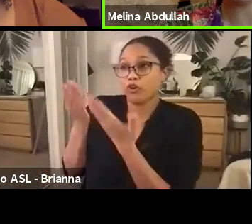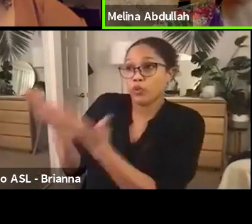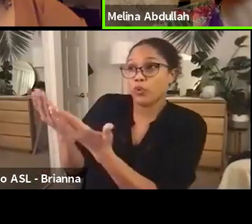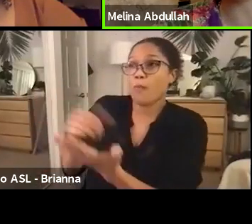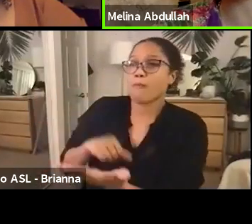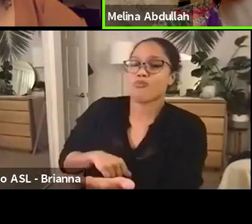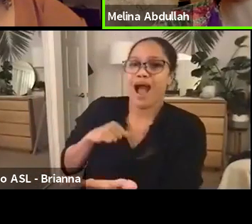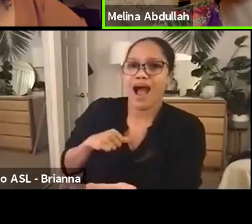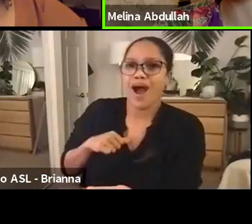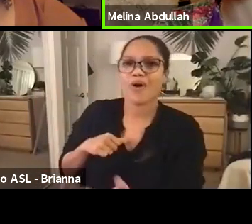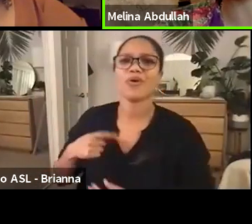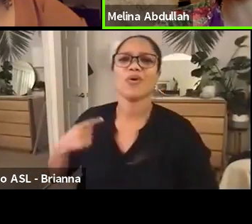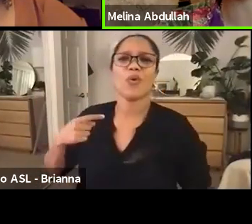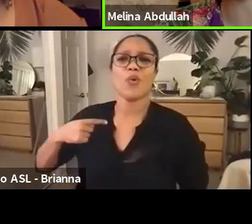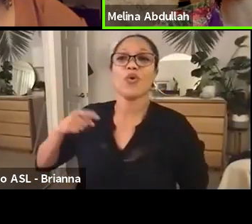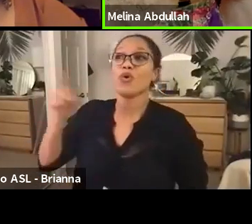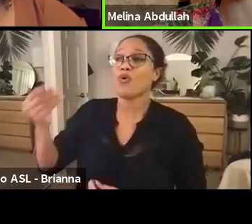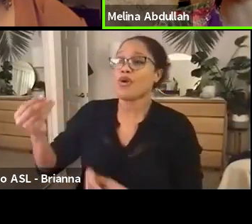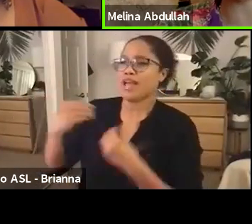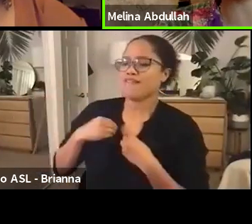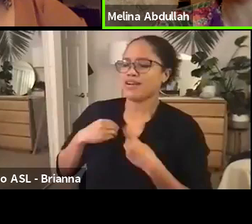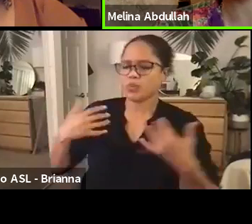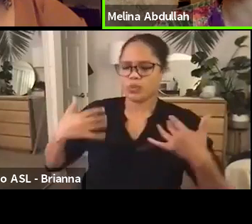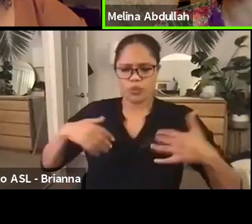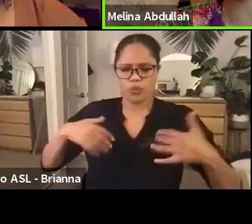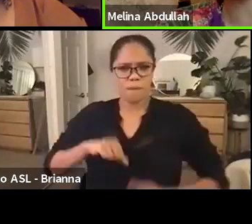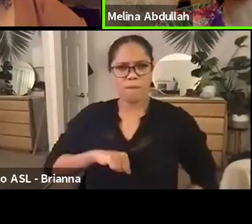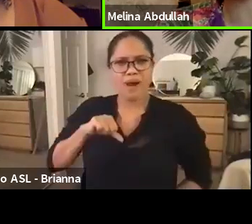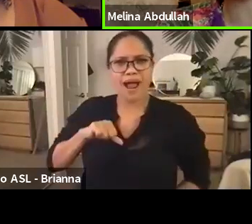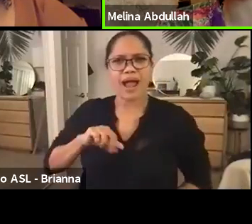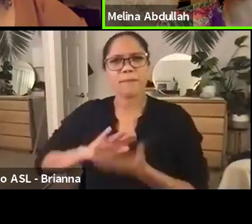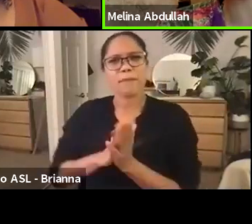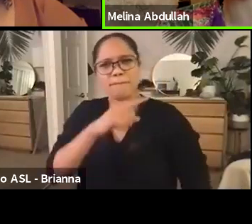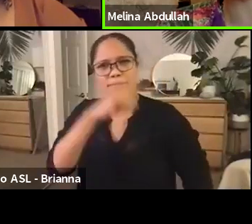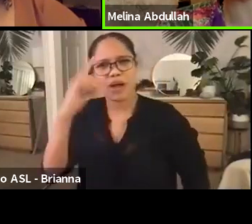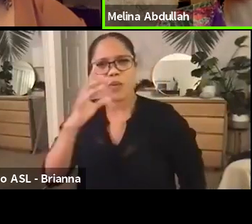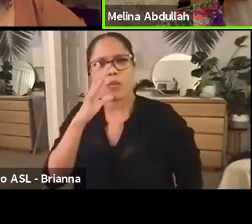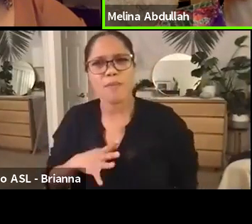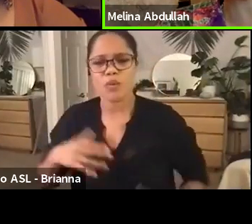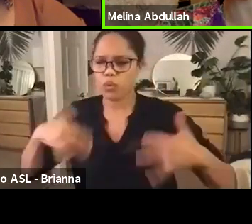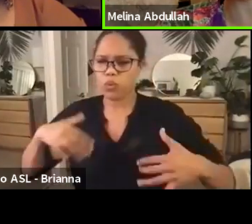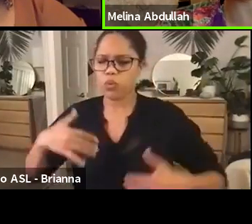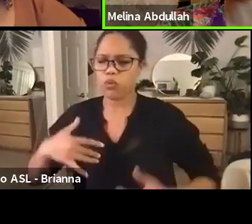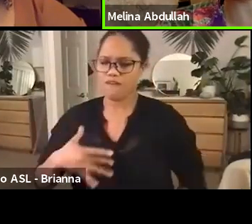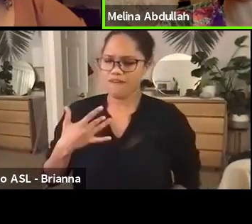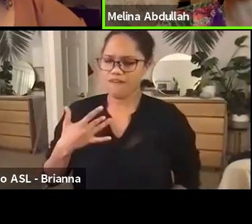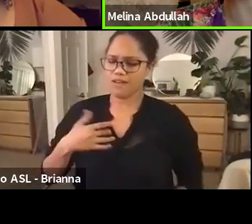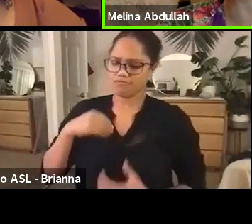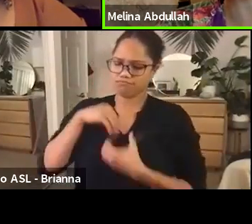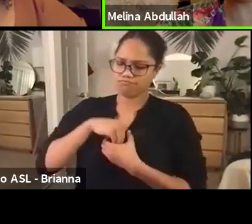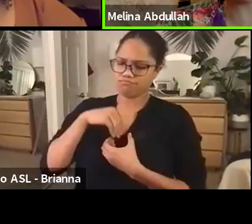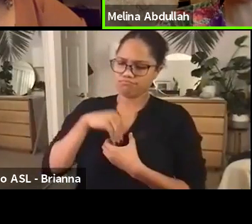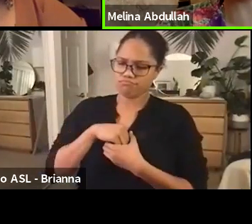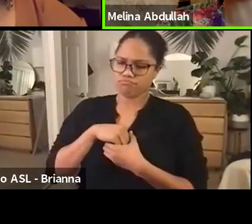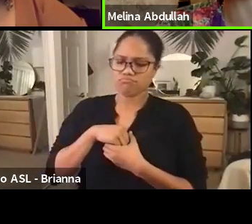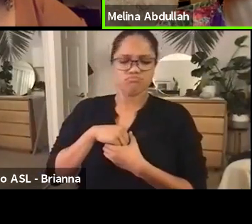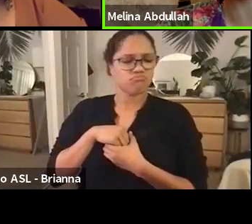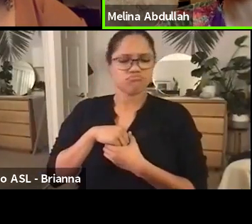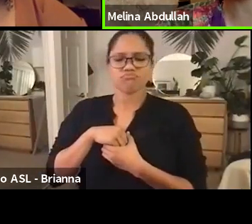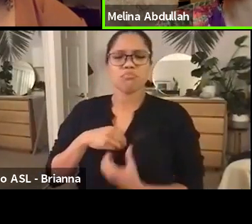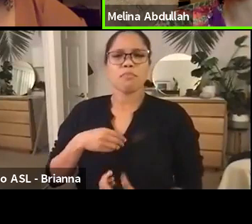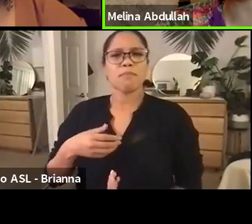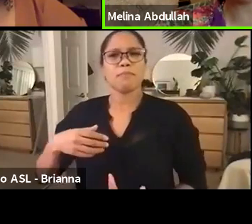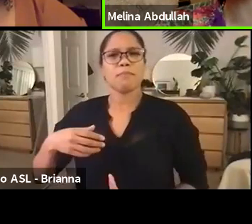proud to be Black women, presenting us in such a beautiful and dignified and powerful